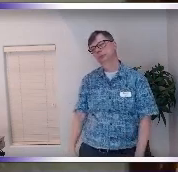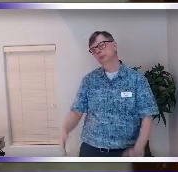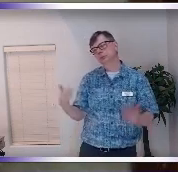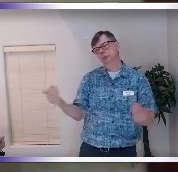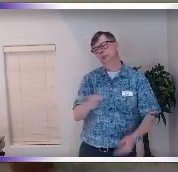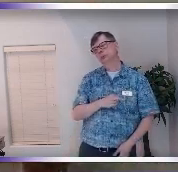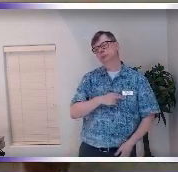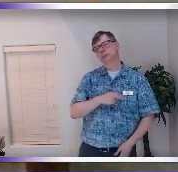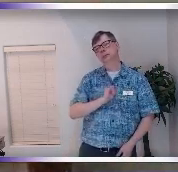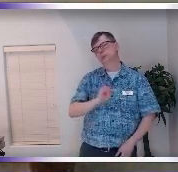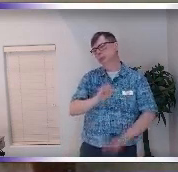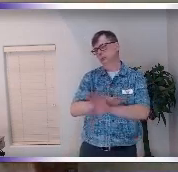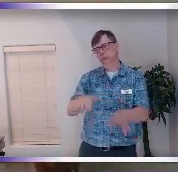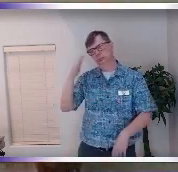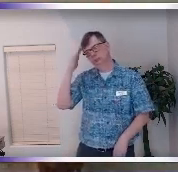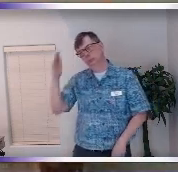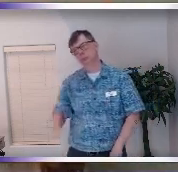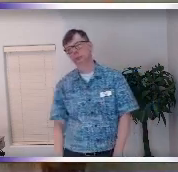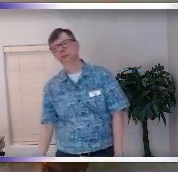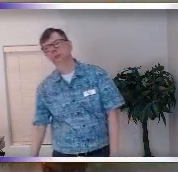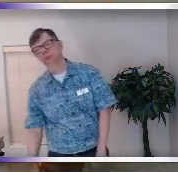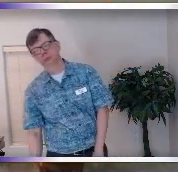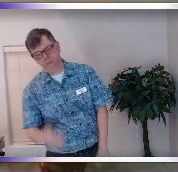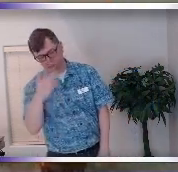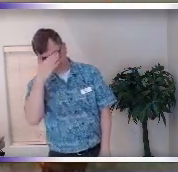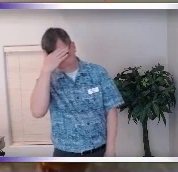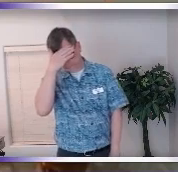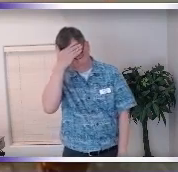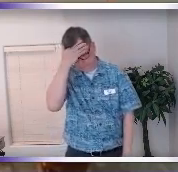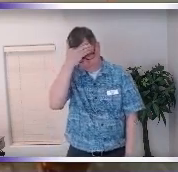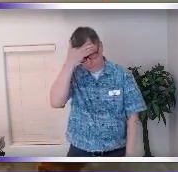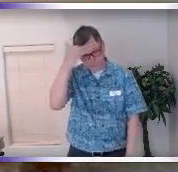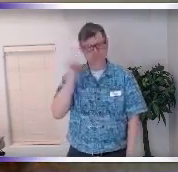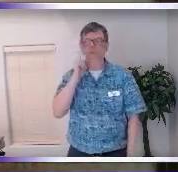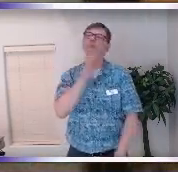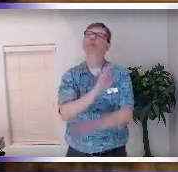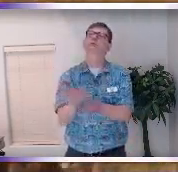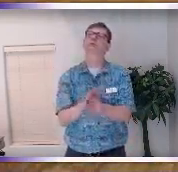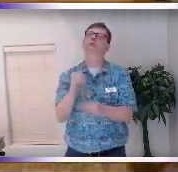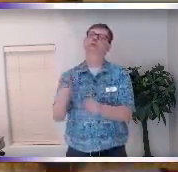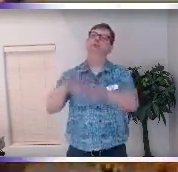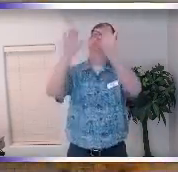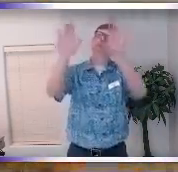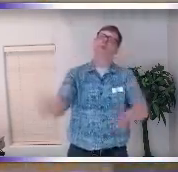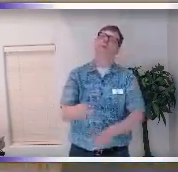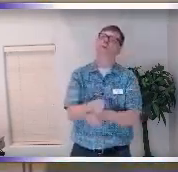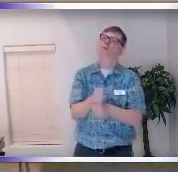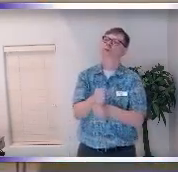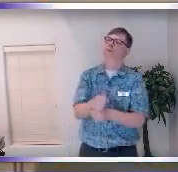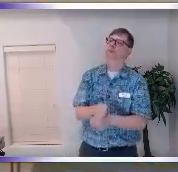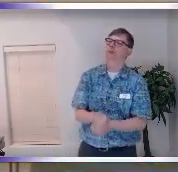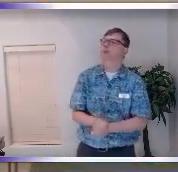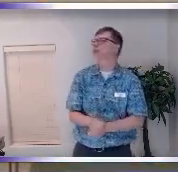desire I don't know oh I want to be a minister but what if it goes bad in the night and I mess up and I don't do a great job and everybody hates me and he's like